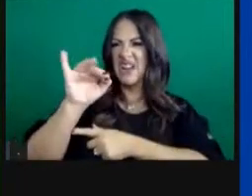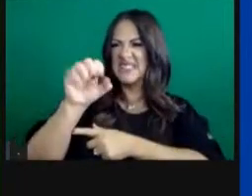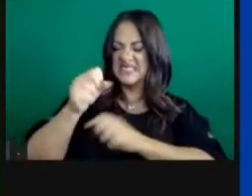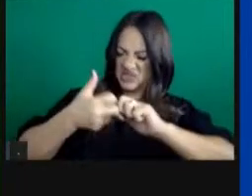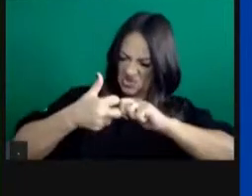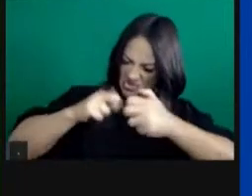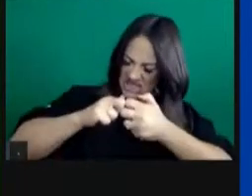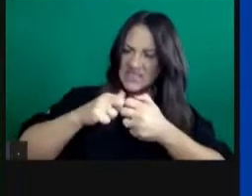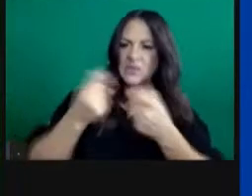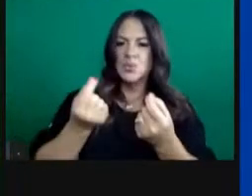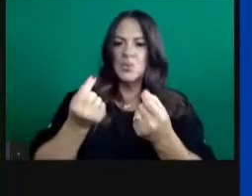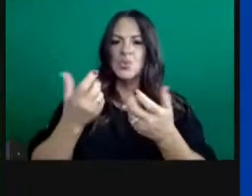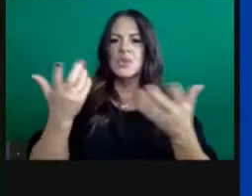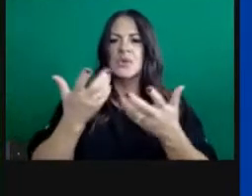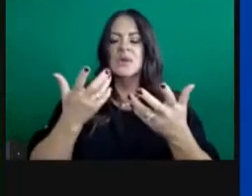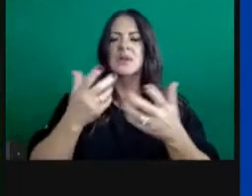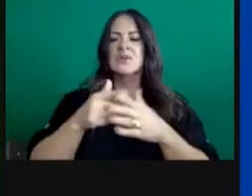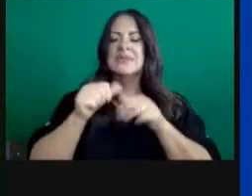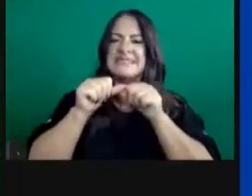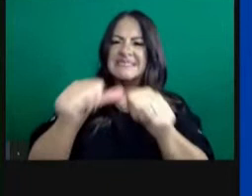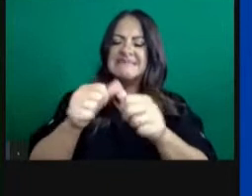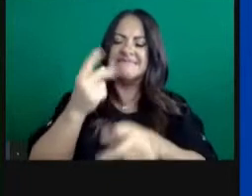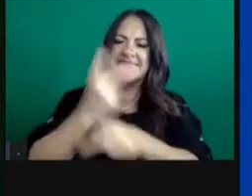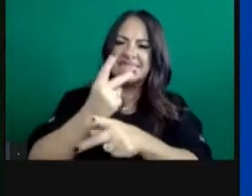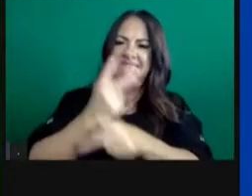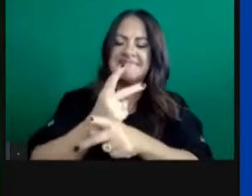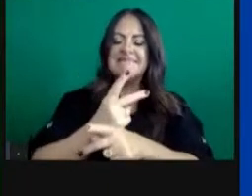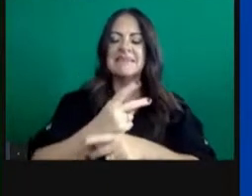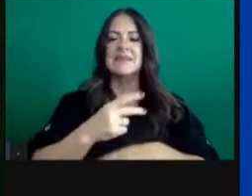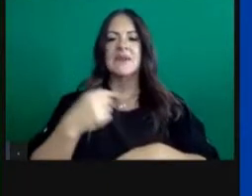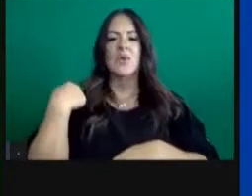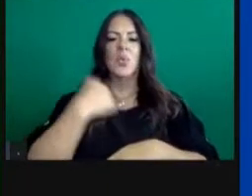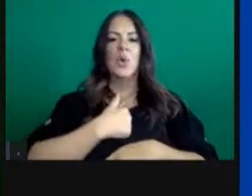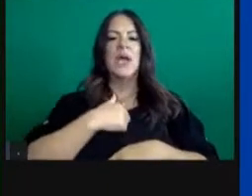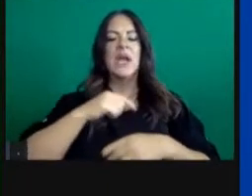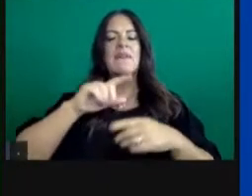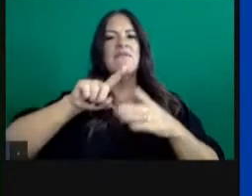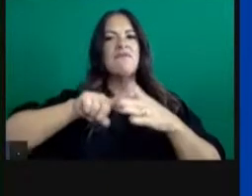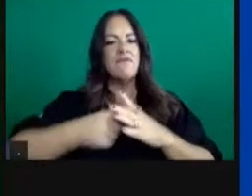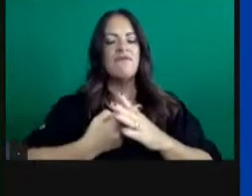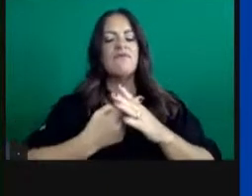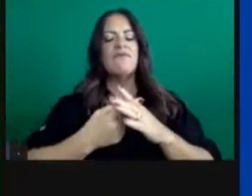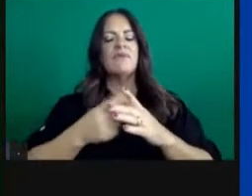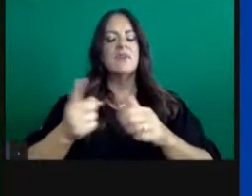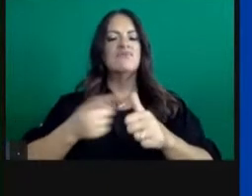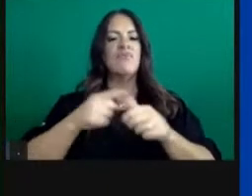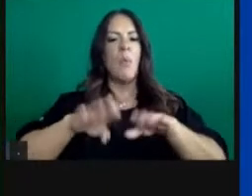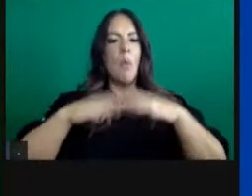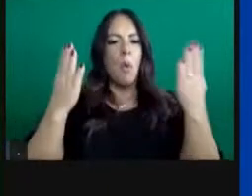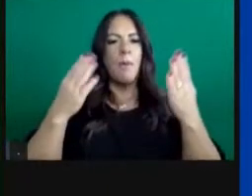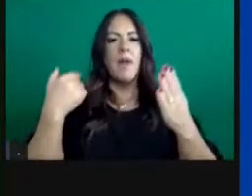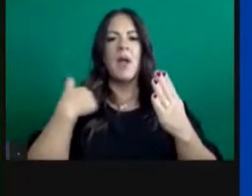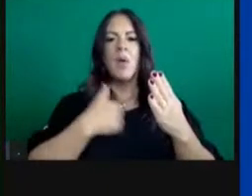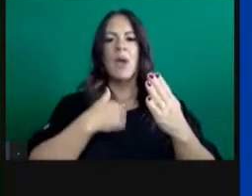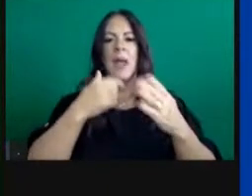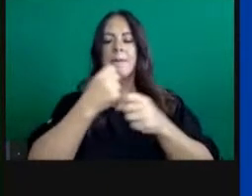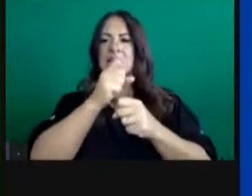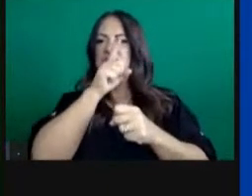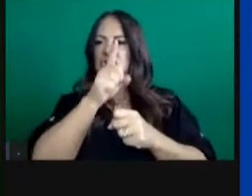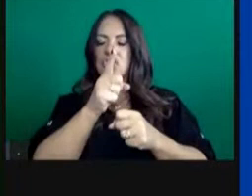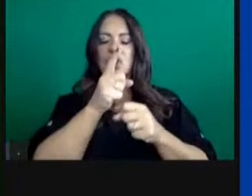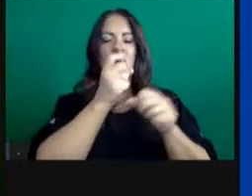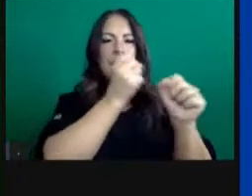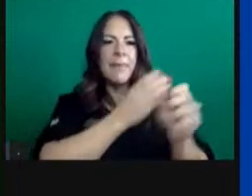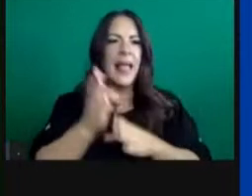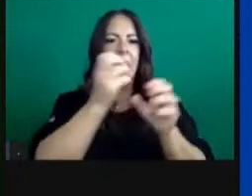conversations that we started early on, well before we thought we needed them, working broadly with a whole